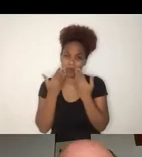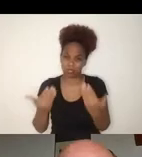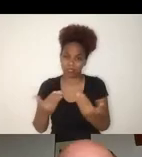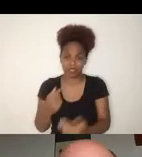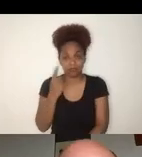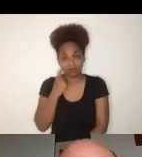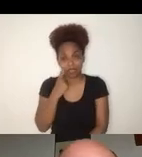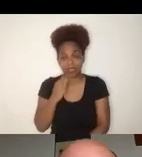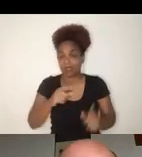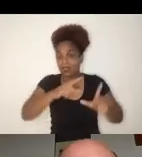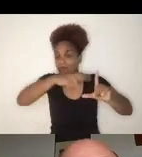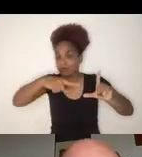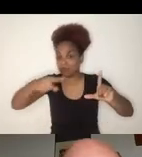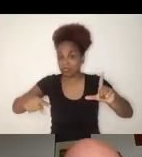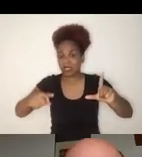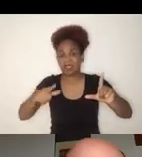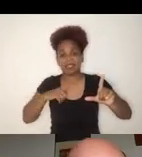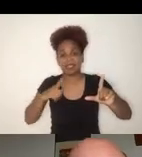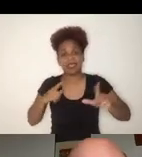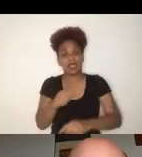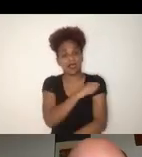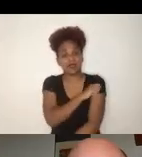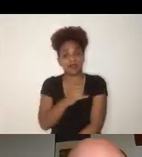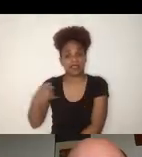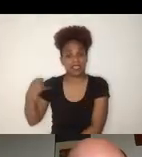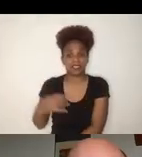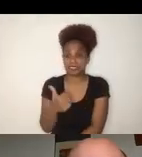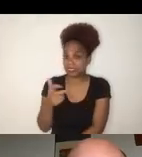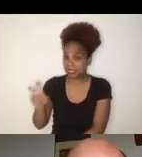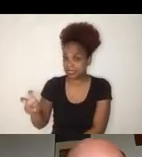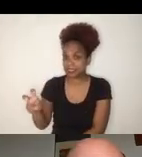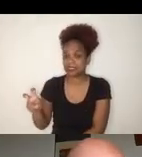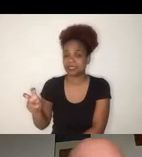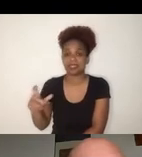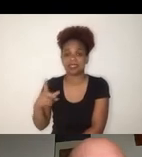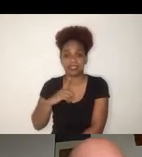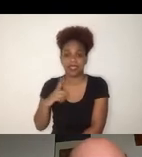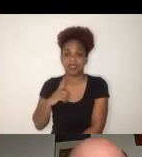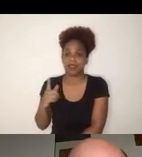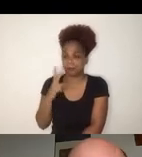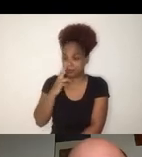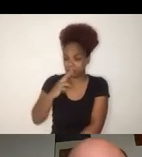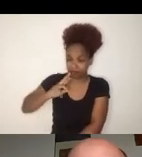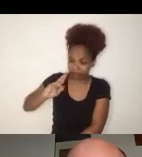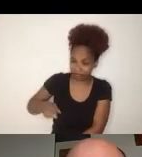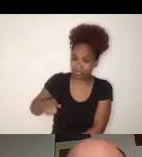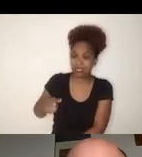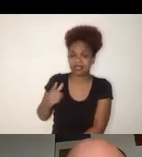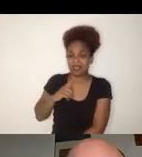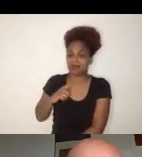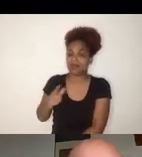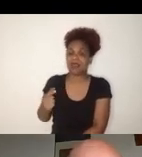year olds, who were low performance in PISA 2015. And that figure is something like